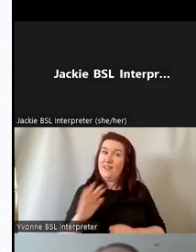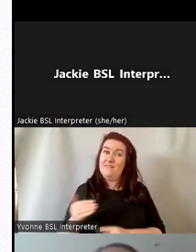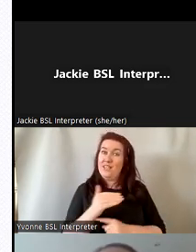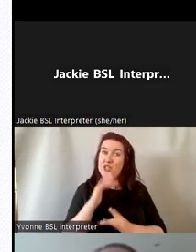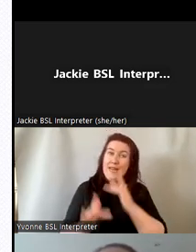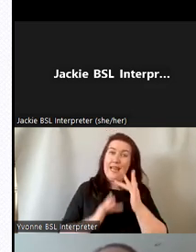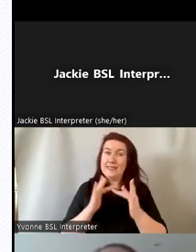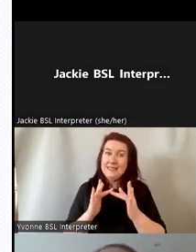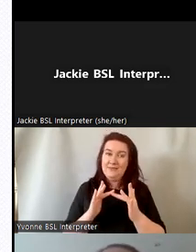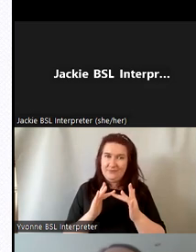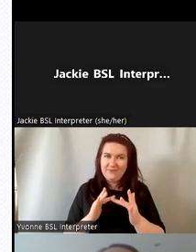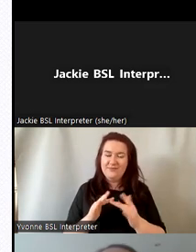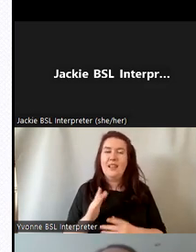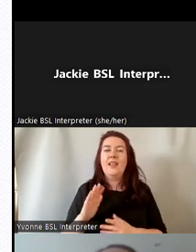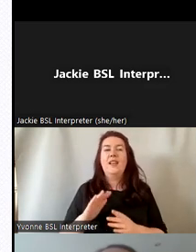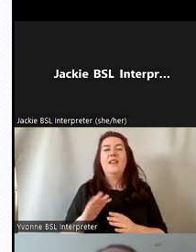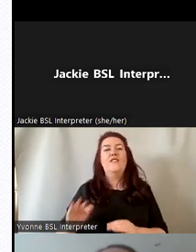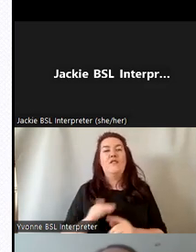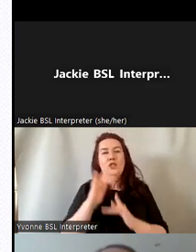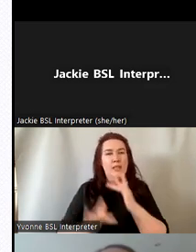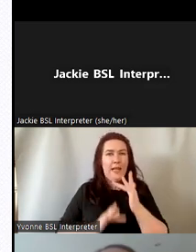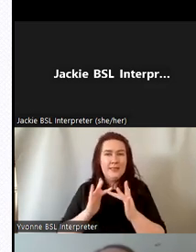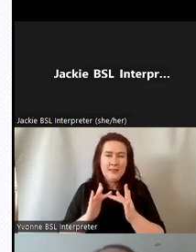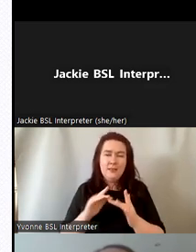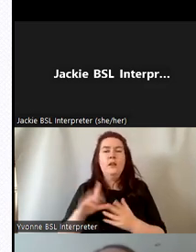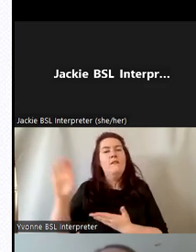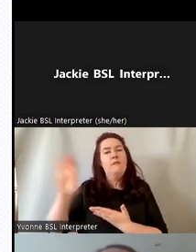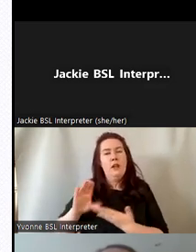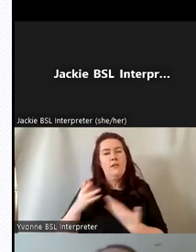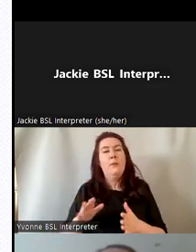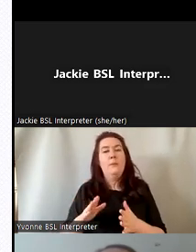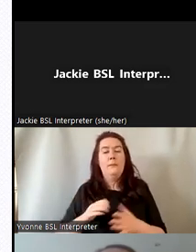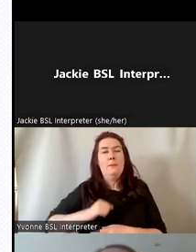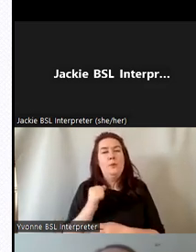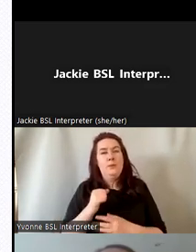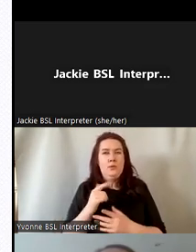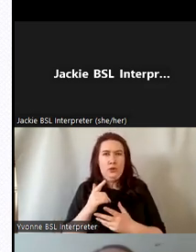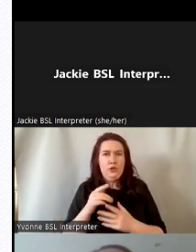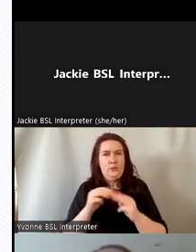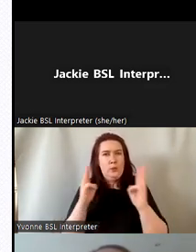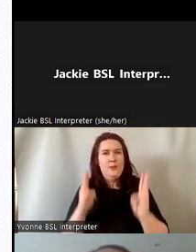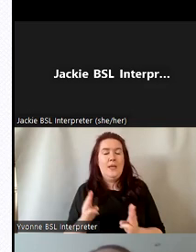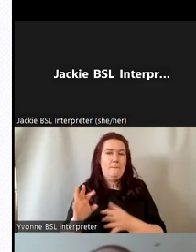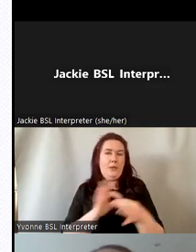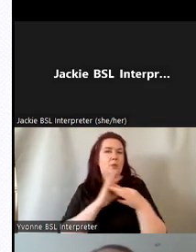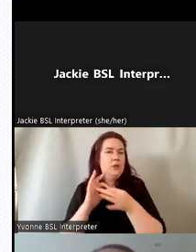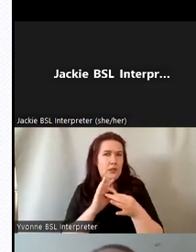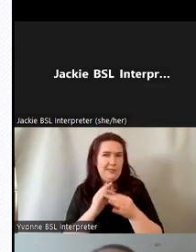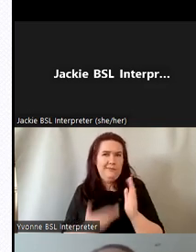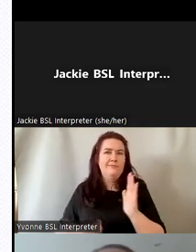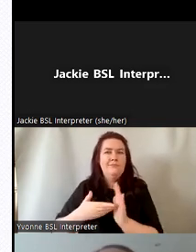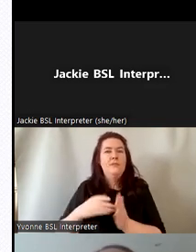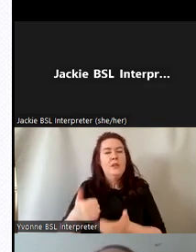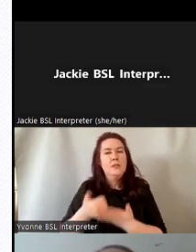which was funded by and the museums association um with additional support from fife settlement